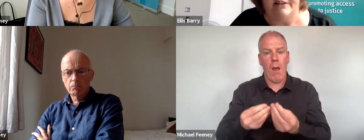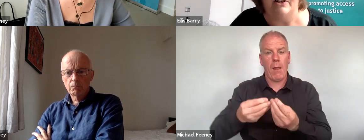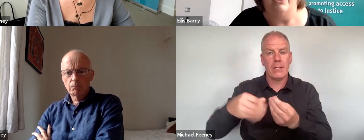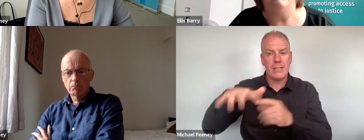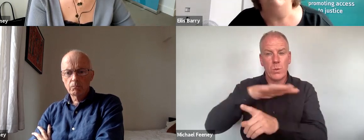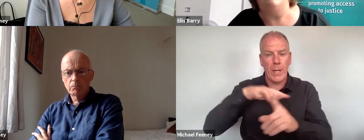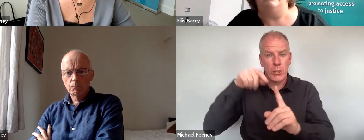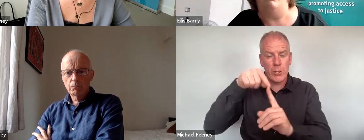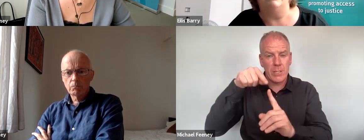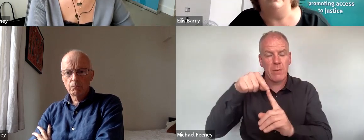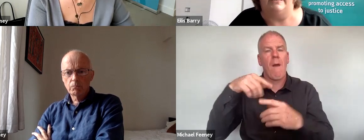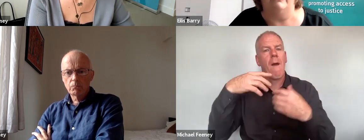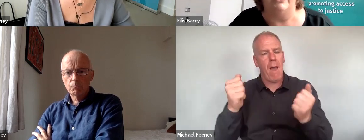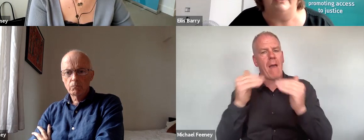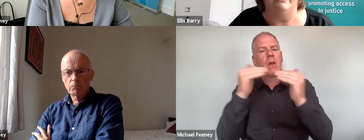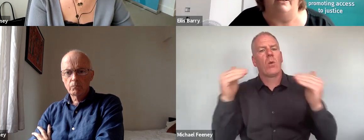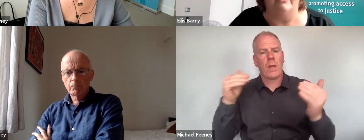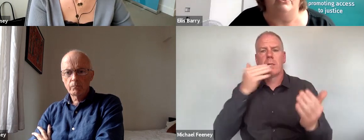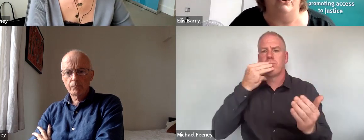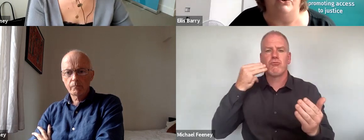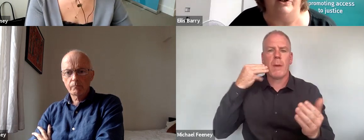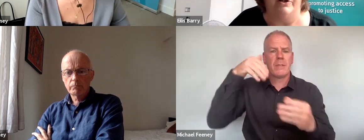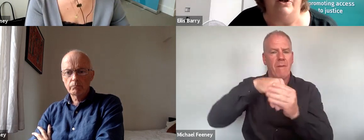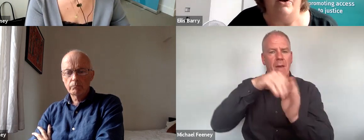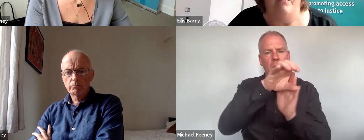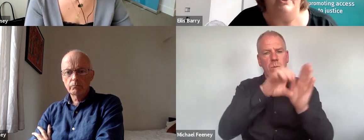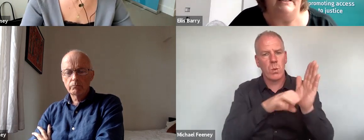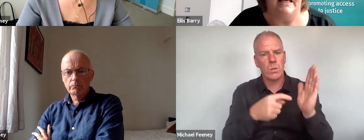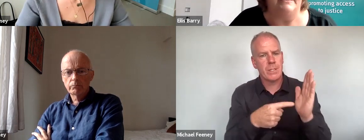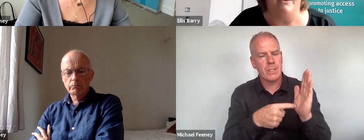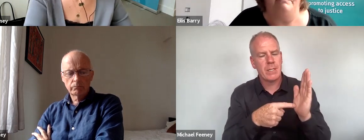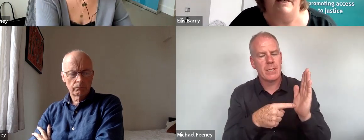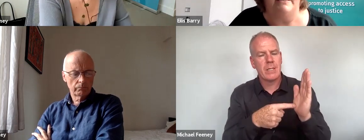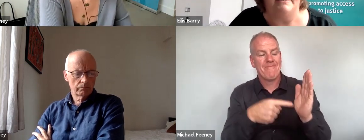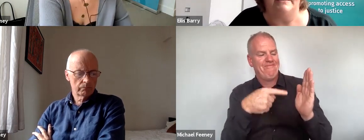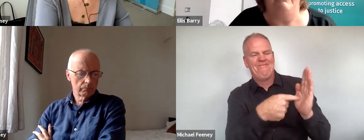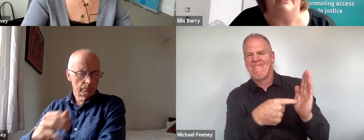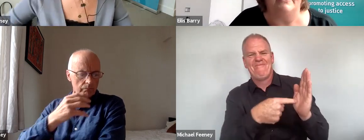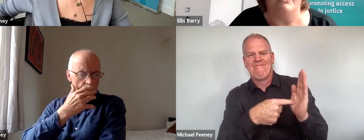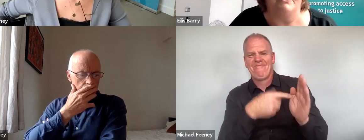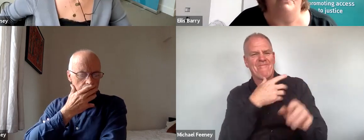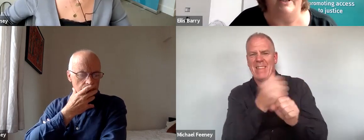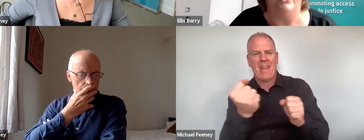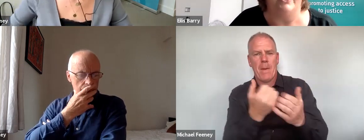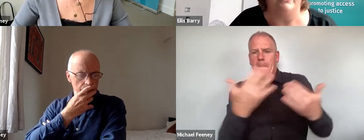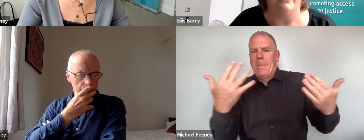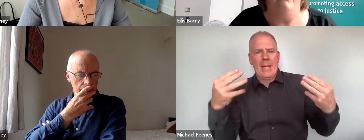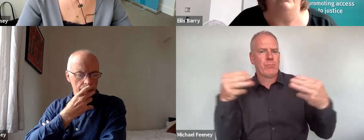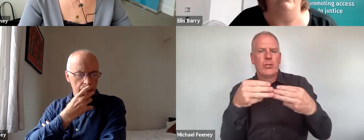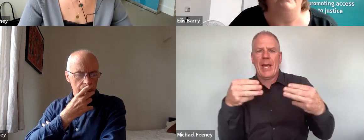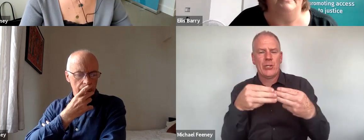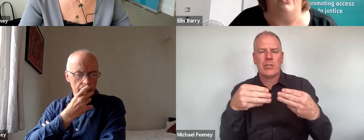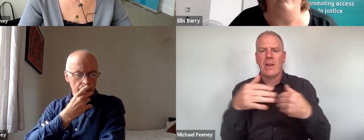there is the equality guarantee in the constitution. But it has not been a significant source of protection